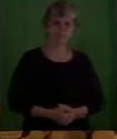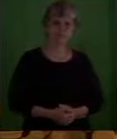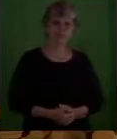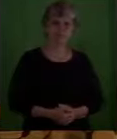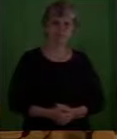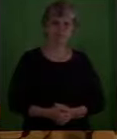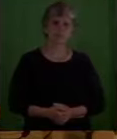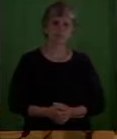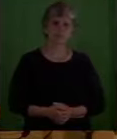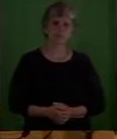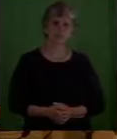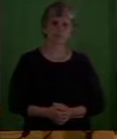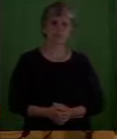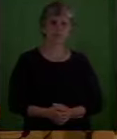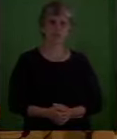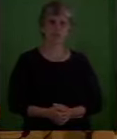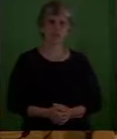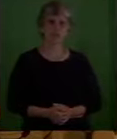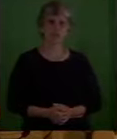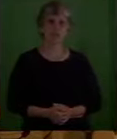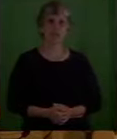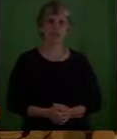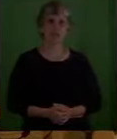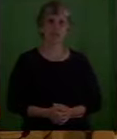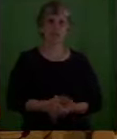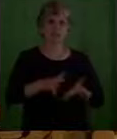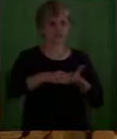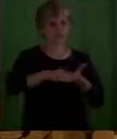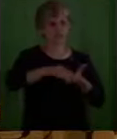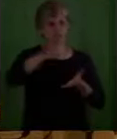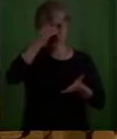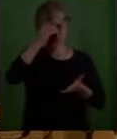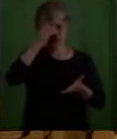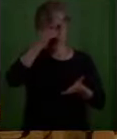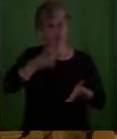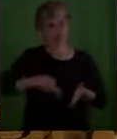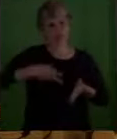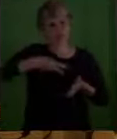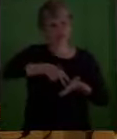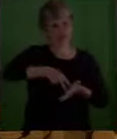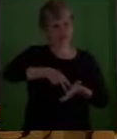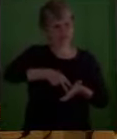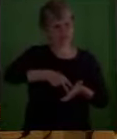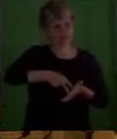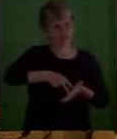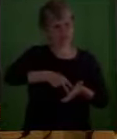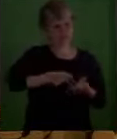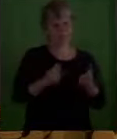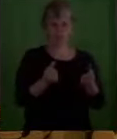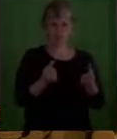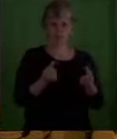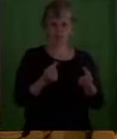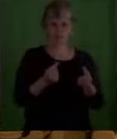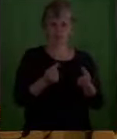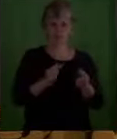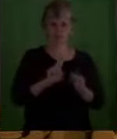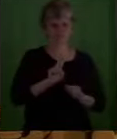They heard about the resurrection and they left. They weren't sent.